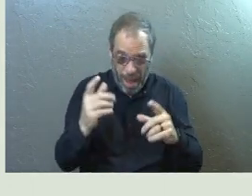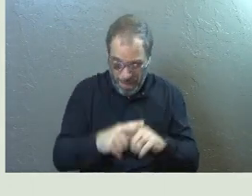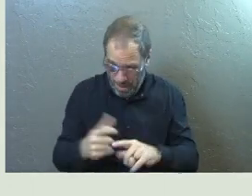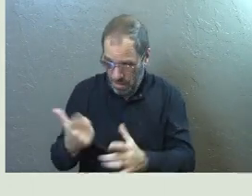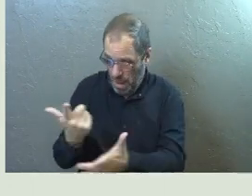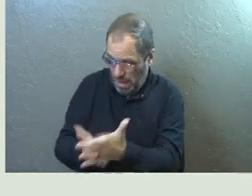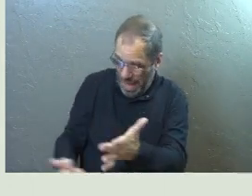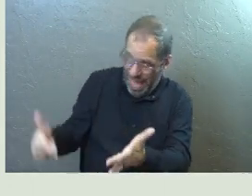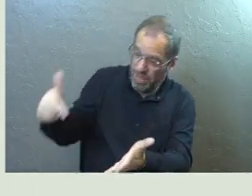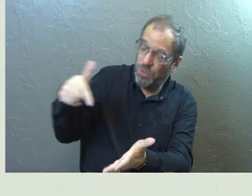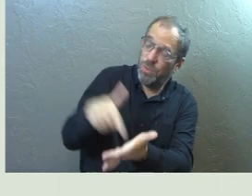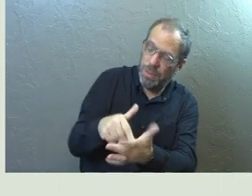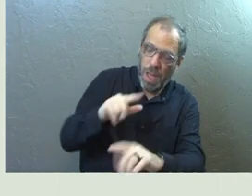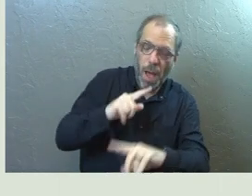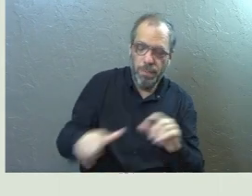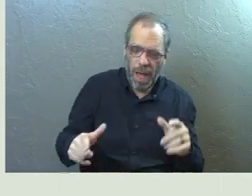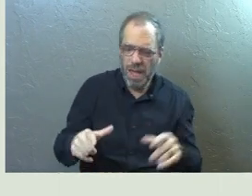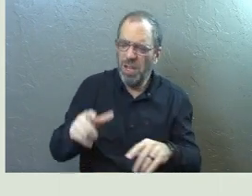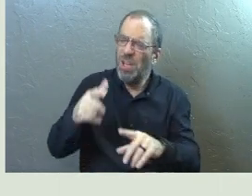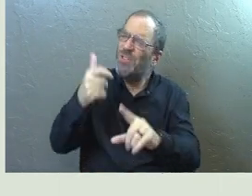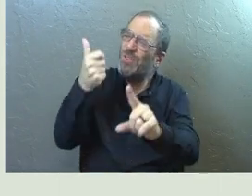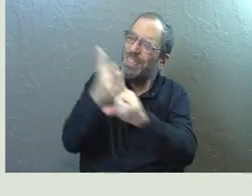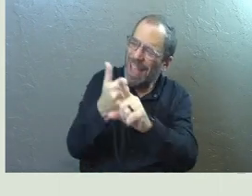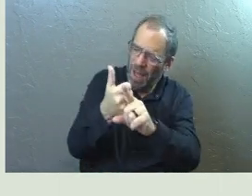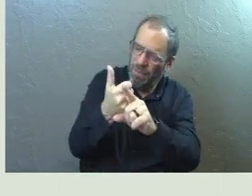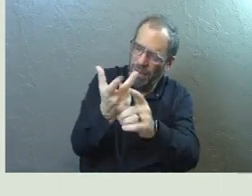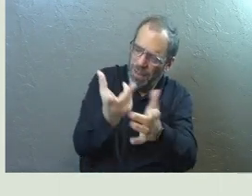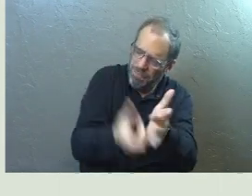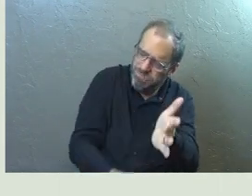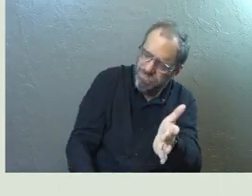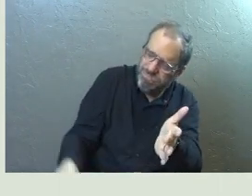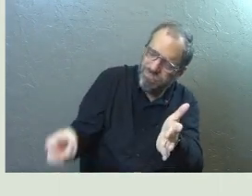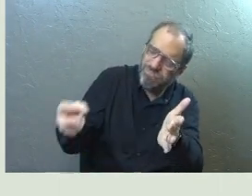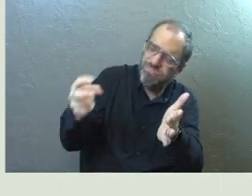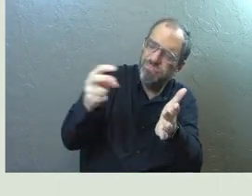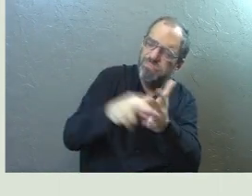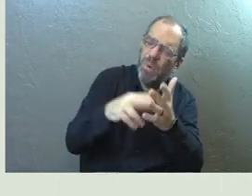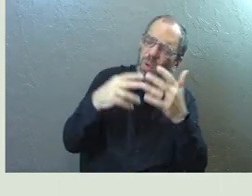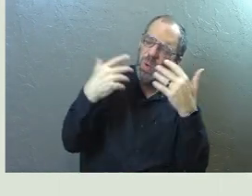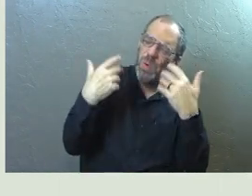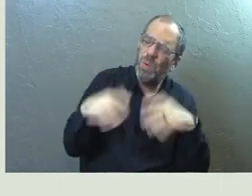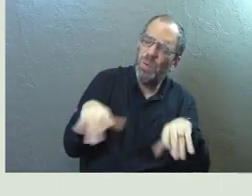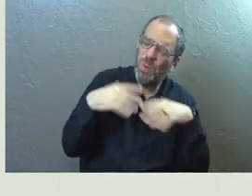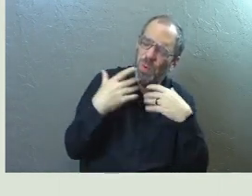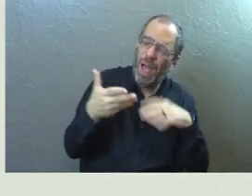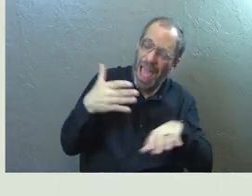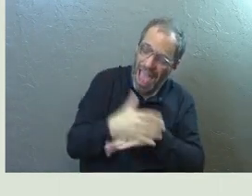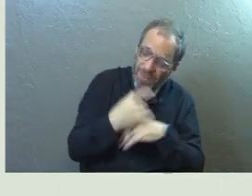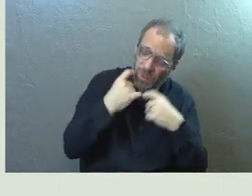raising Lazarus from the dead, Lord, but raising yourself from the dead after you died for our sins.